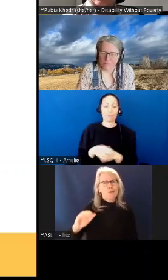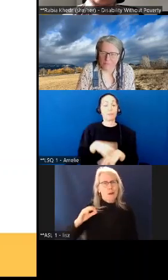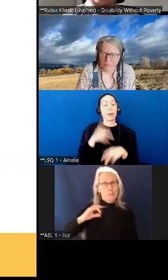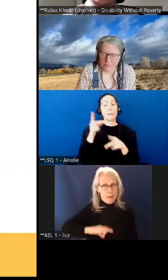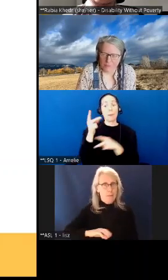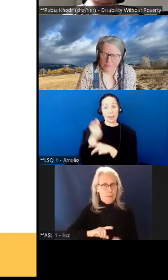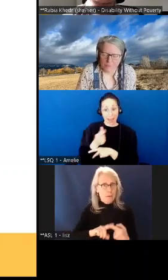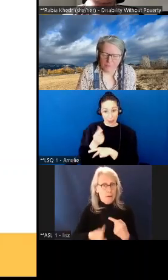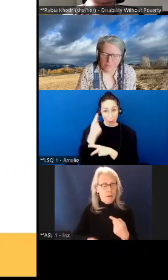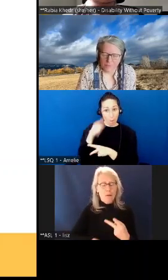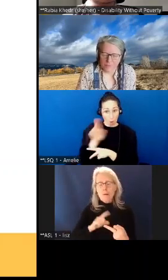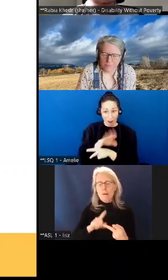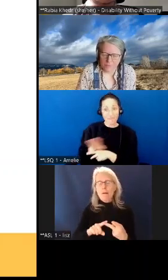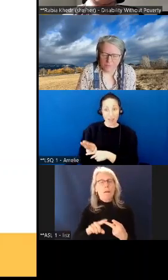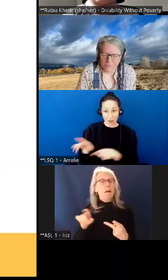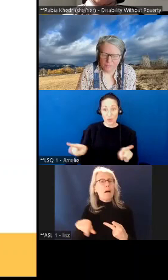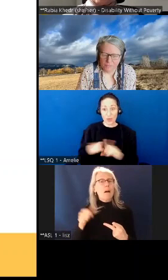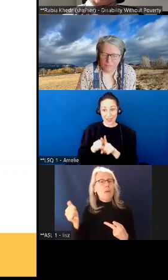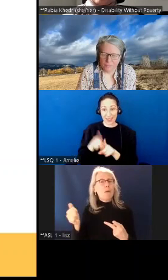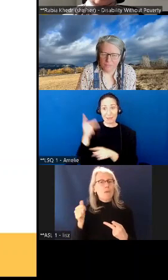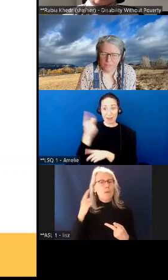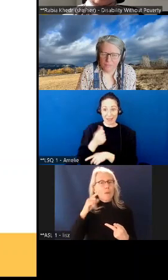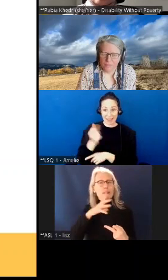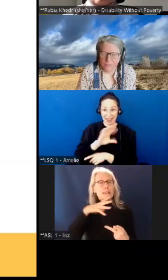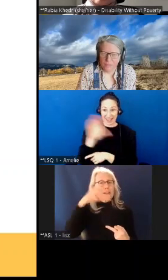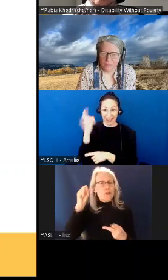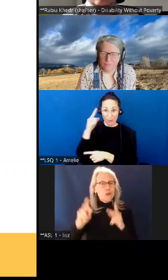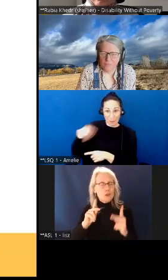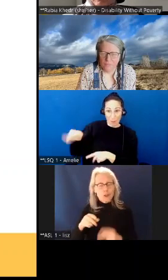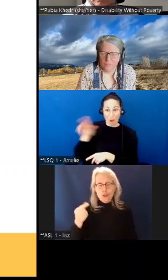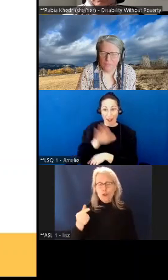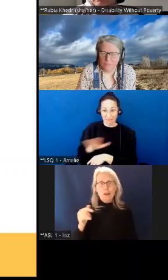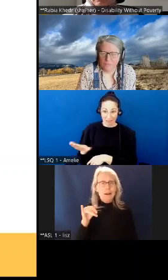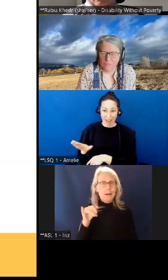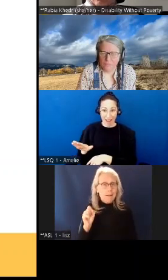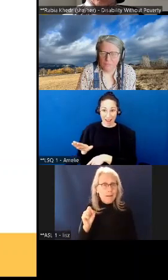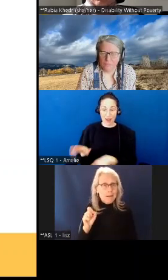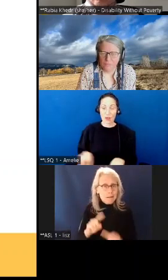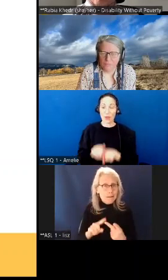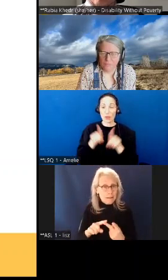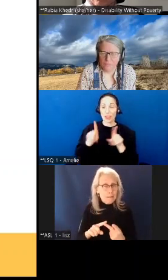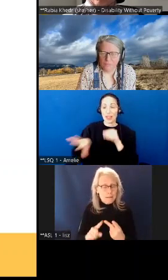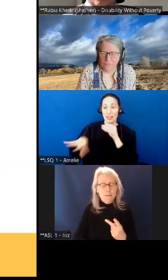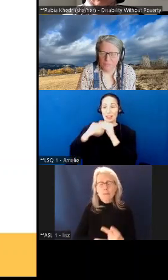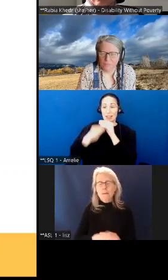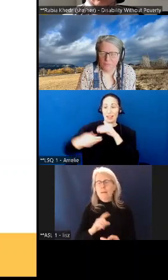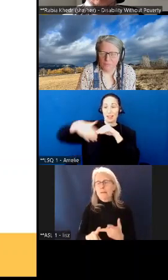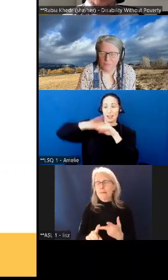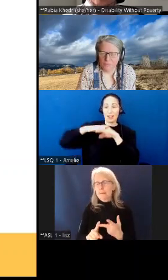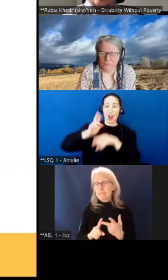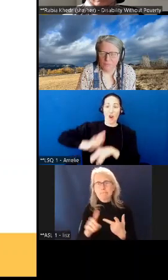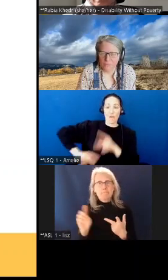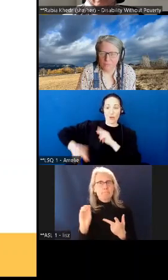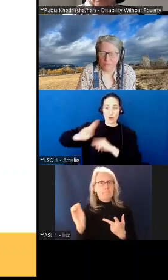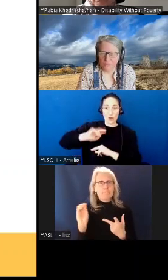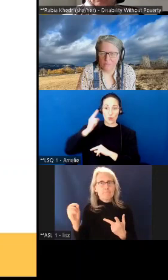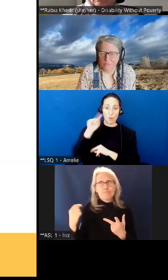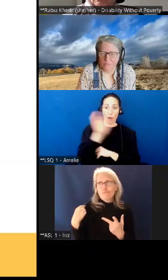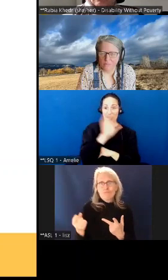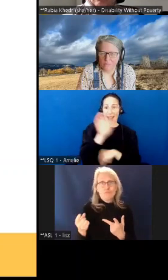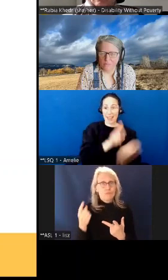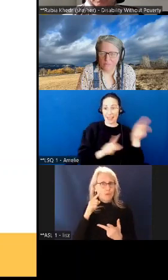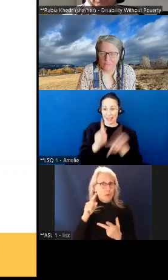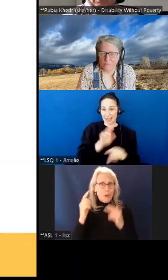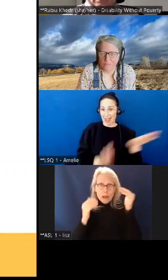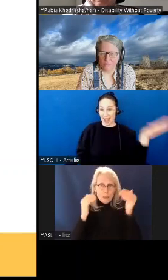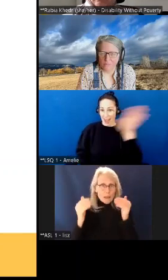have income supplements for seniors through the guaranteed income supplement we have nothing for adults